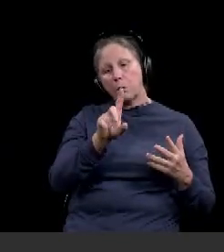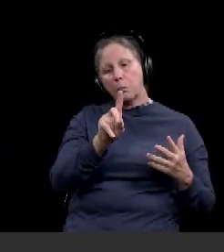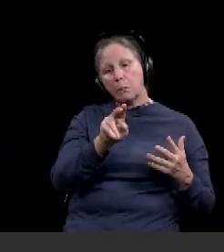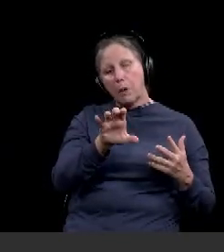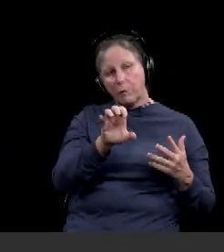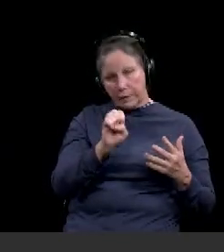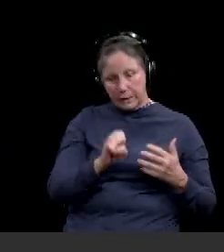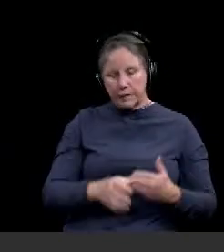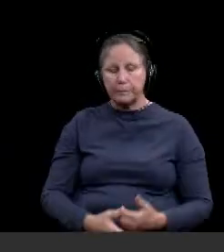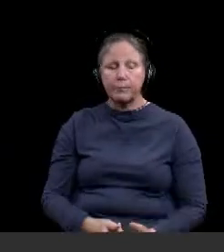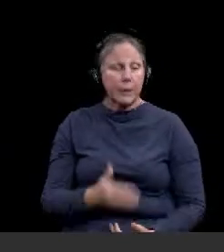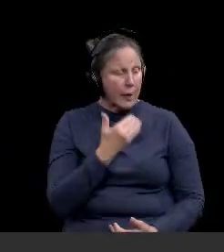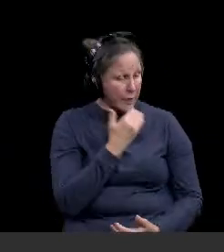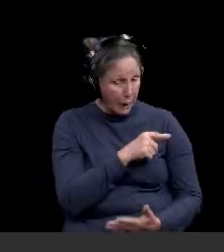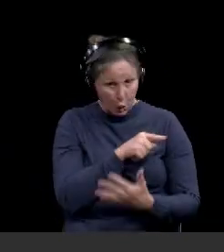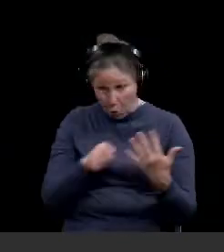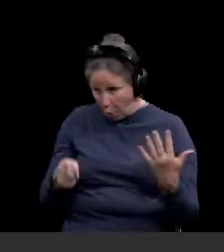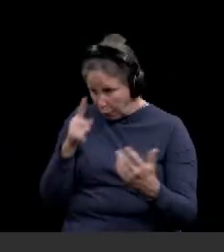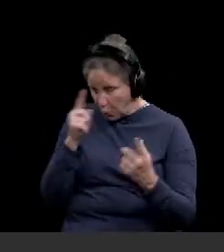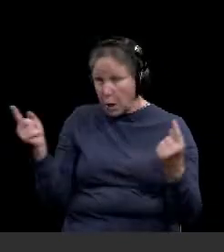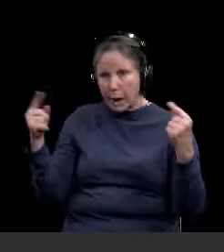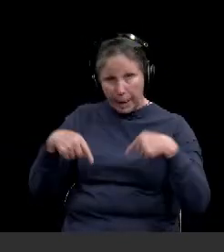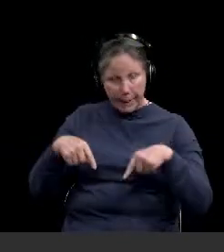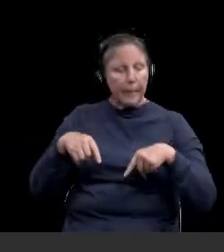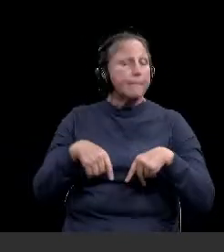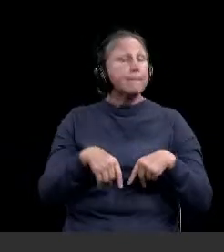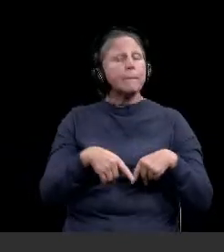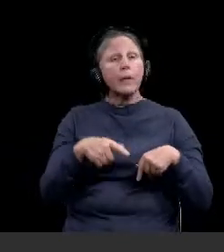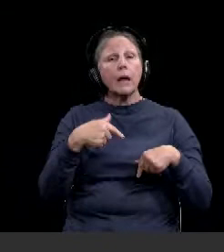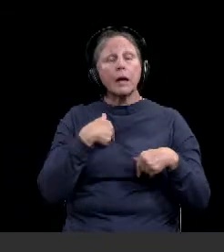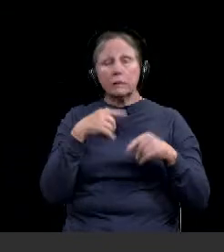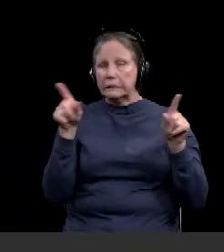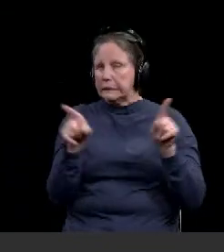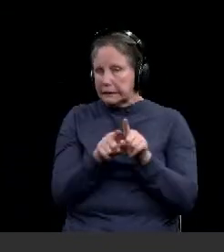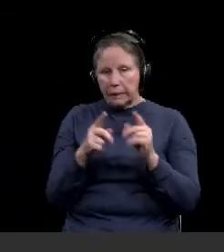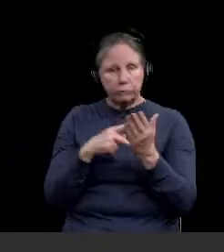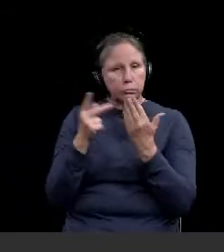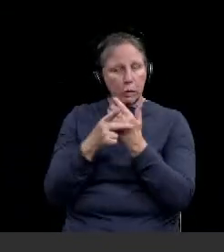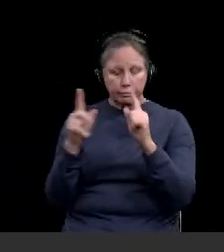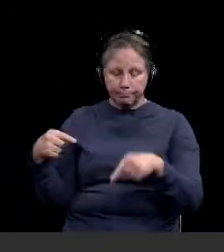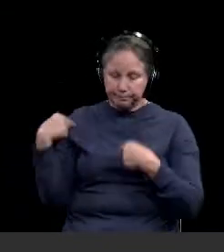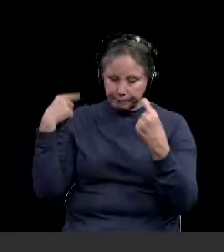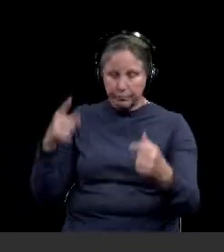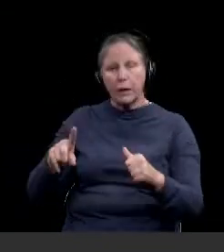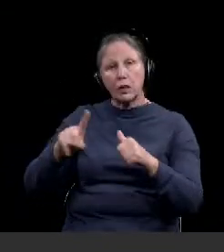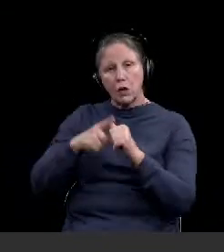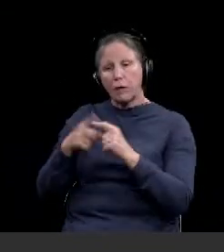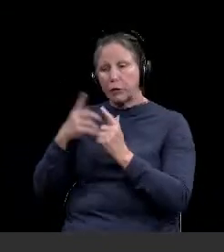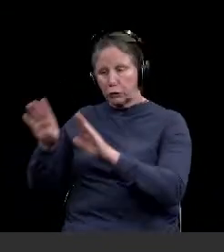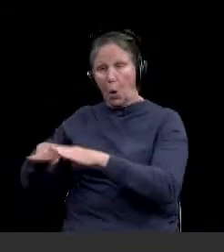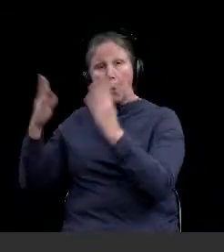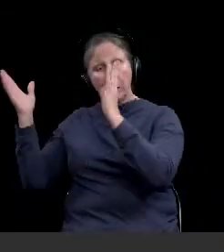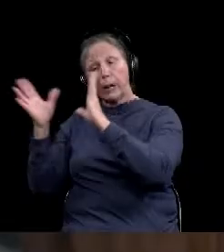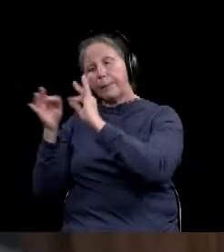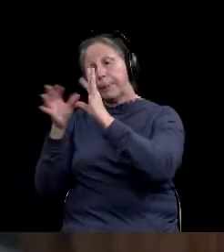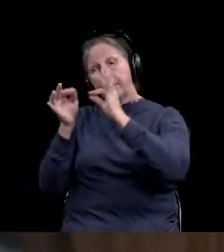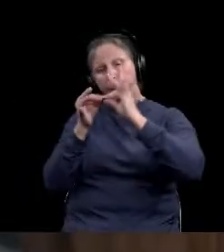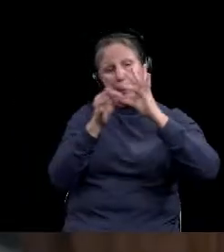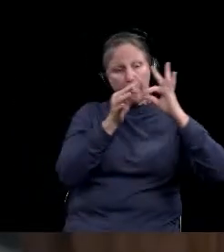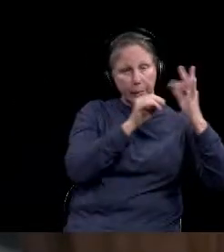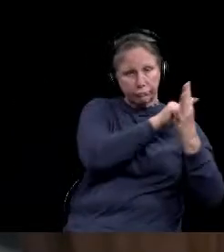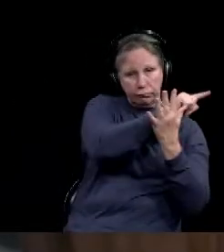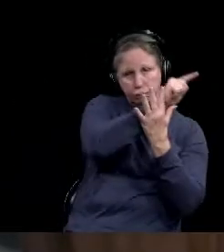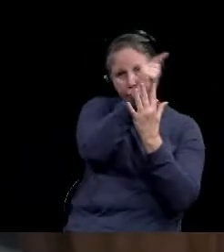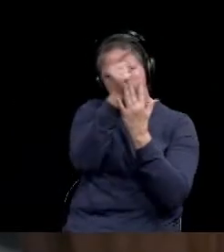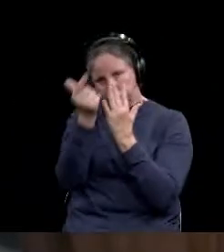Ascension Providence. Thank you gentlemen for being here. We'll follow the same program that we've done before. We'll start off with opening comments from each of